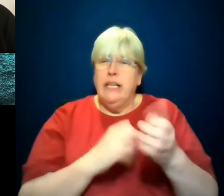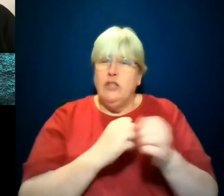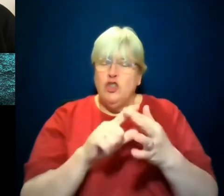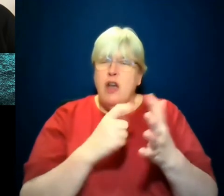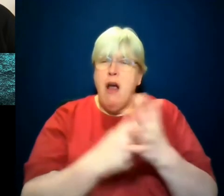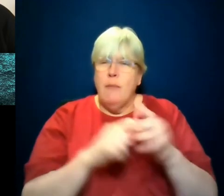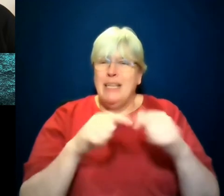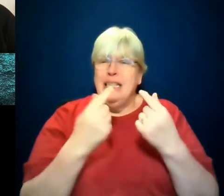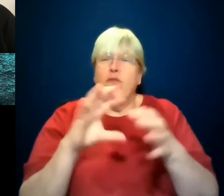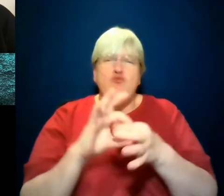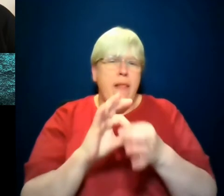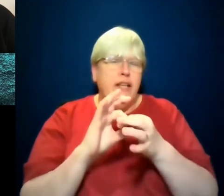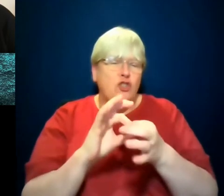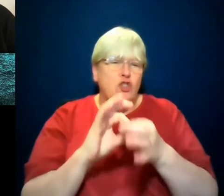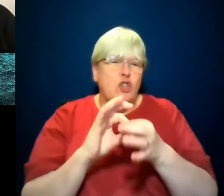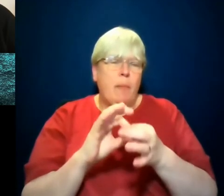as well.